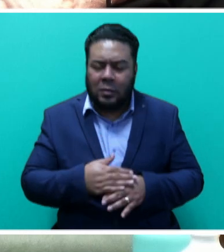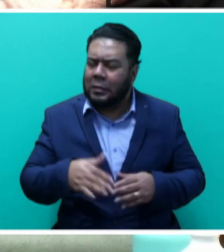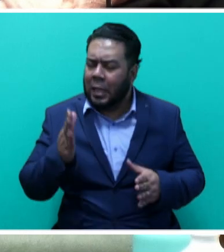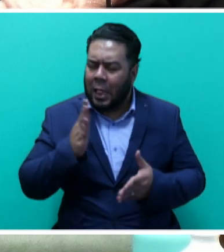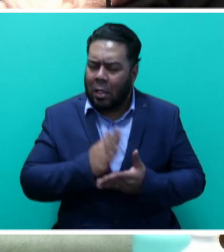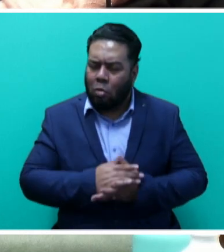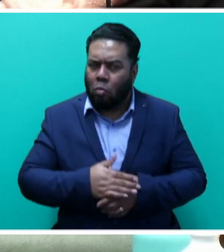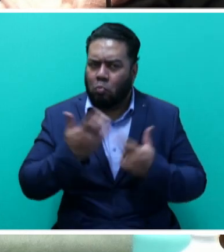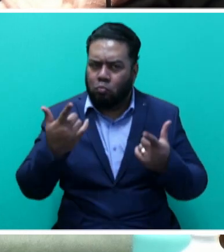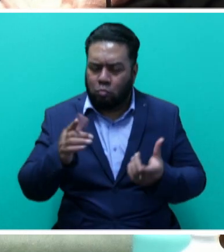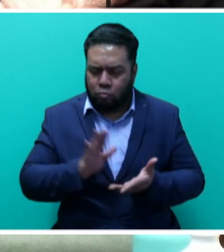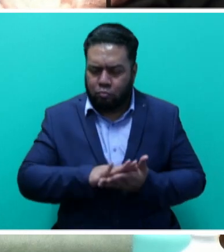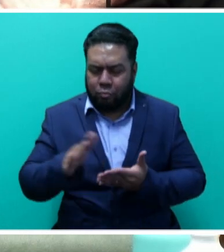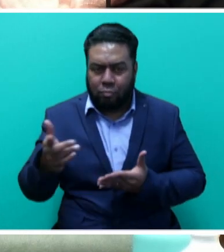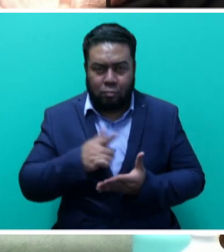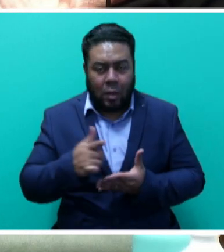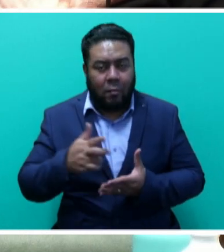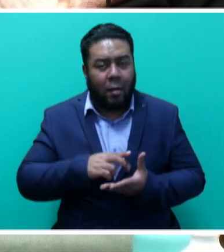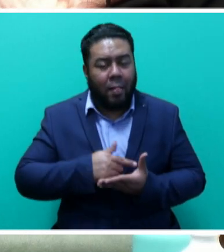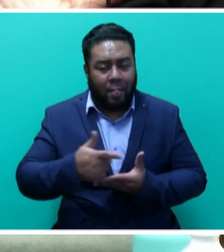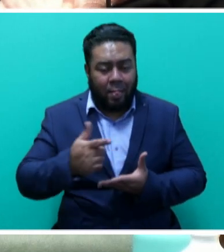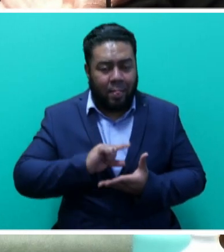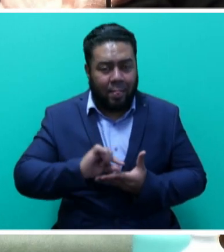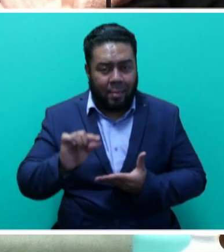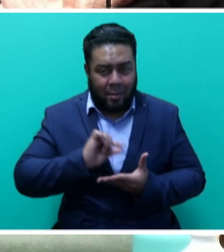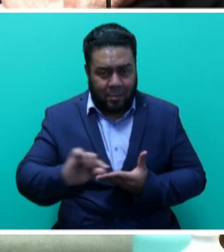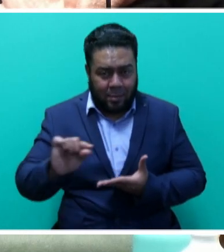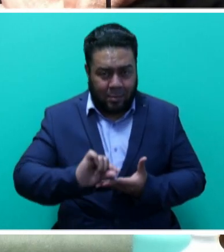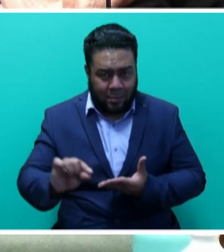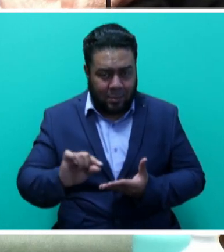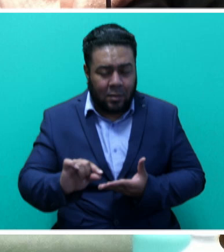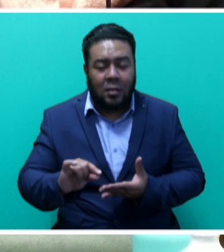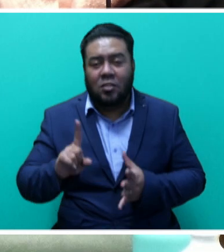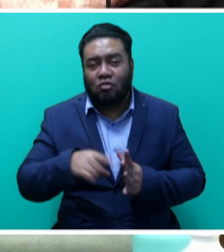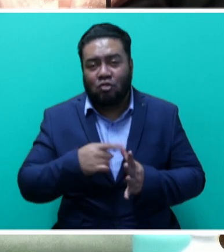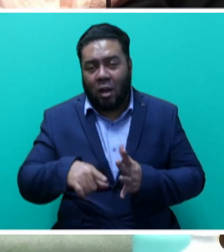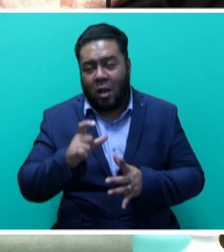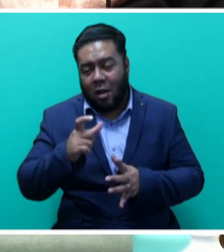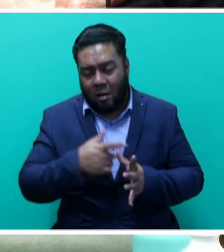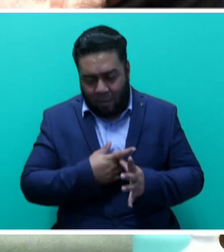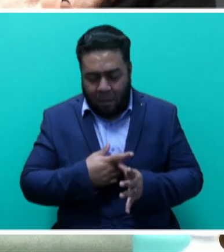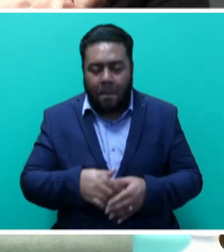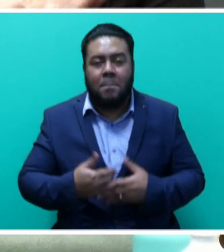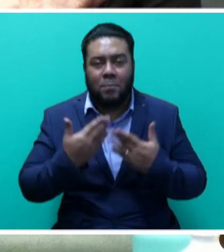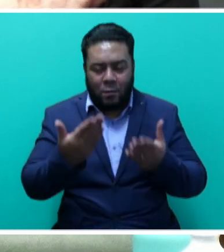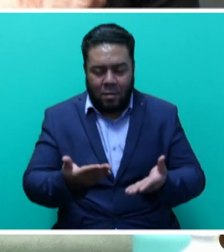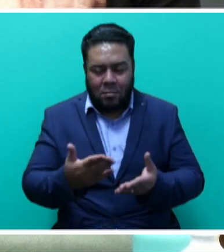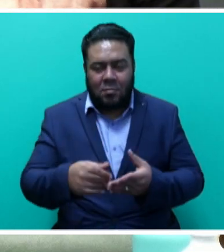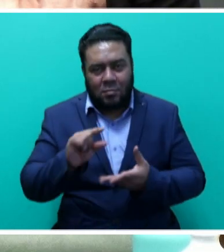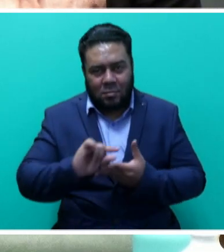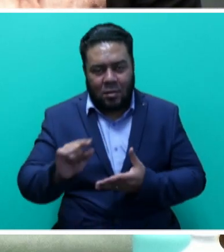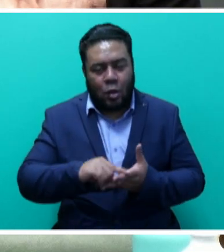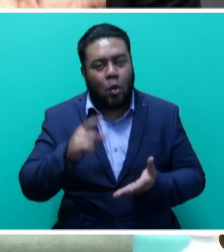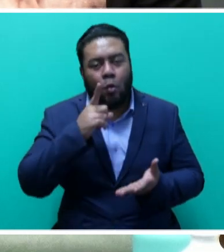to the government of Fiji. And JICA, Mr. Speaker said, provides grants and loan financing to Fiji,